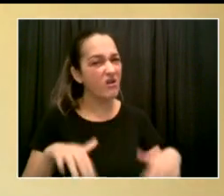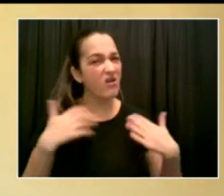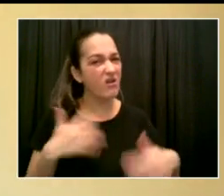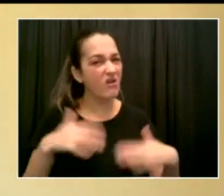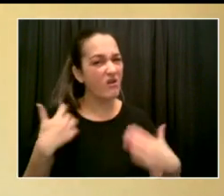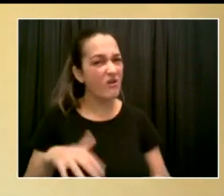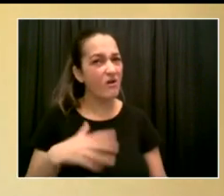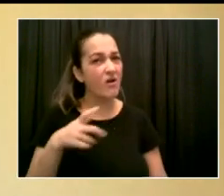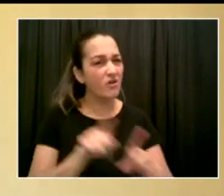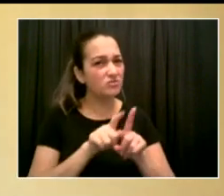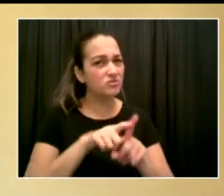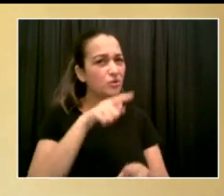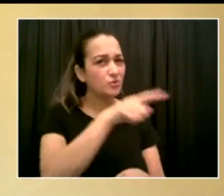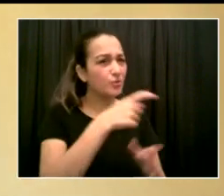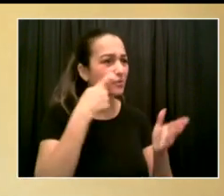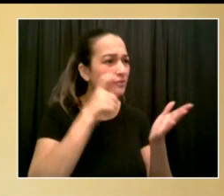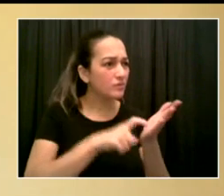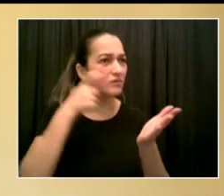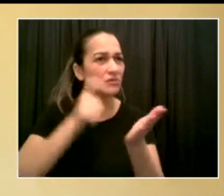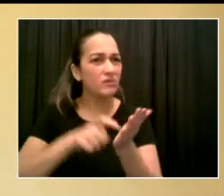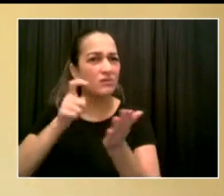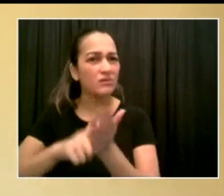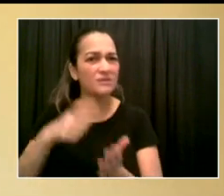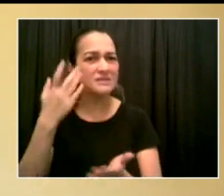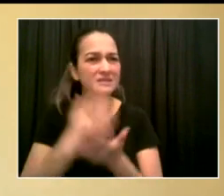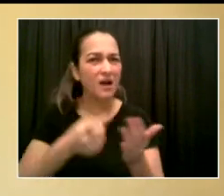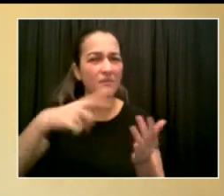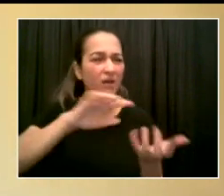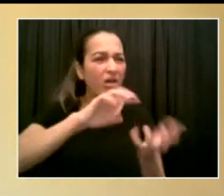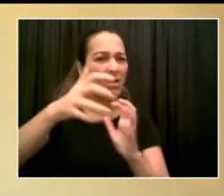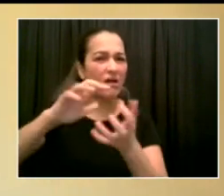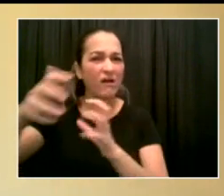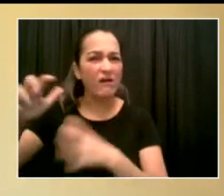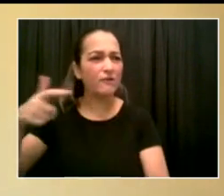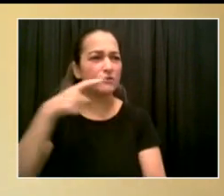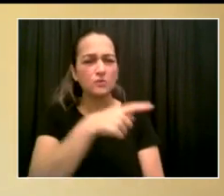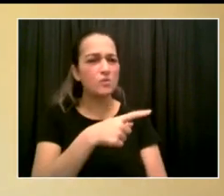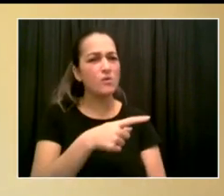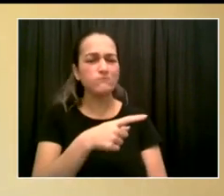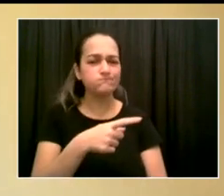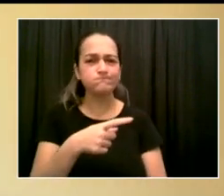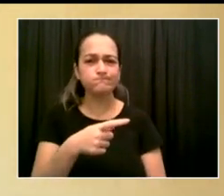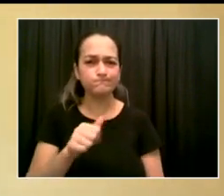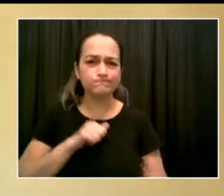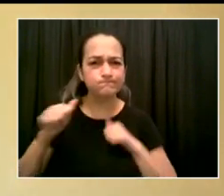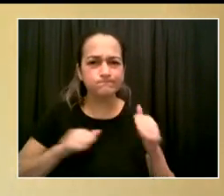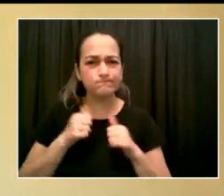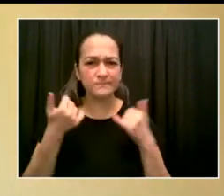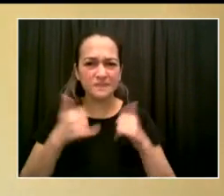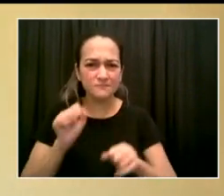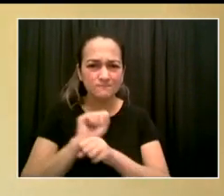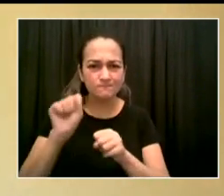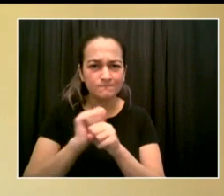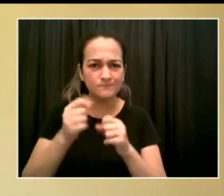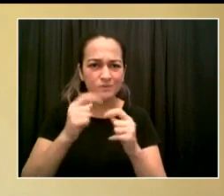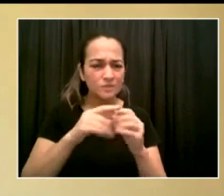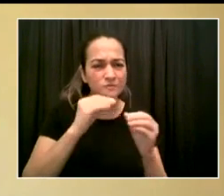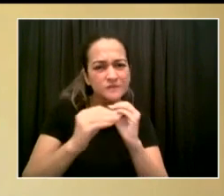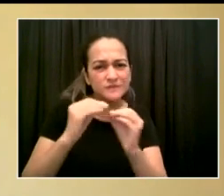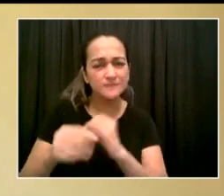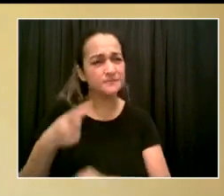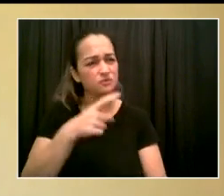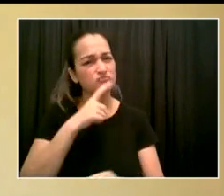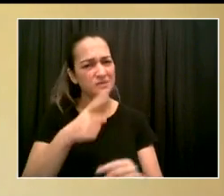risen to the occasion and we deeply appreciate your leadership. One of the things I've learned to admire about you, sir, is that you always turn to the